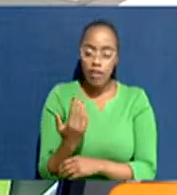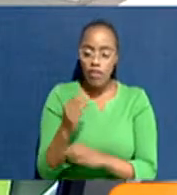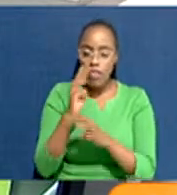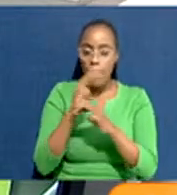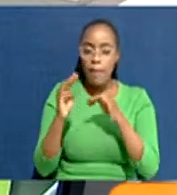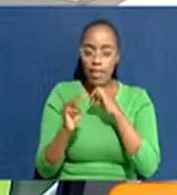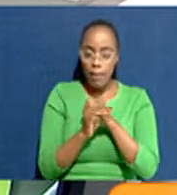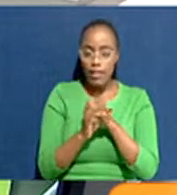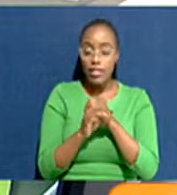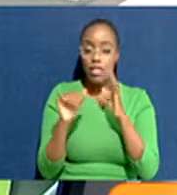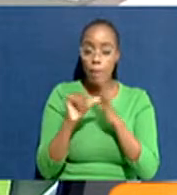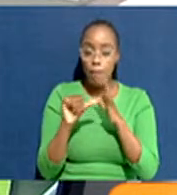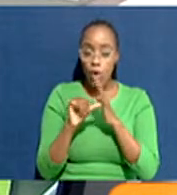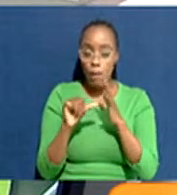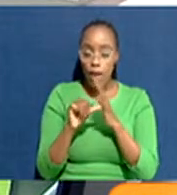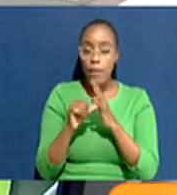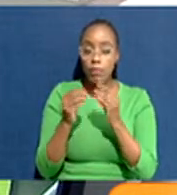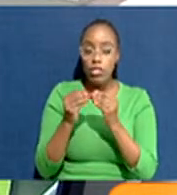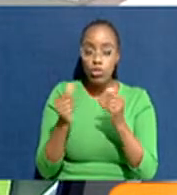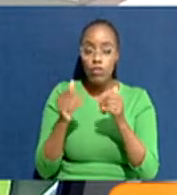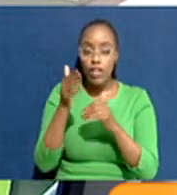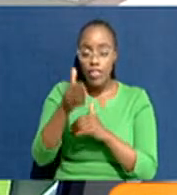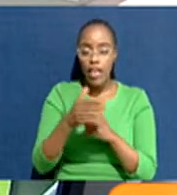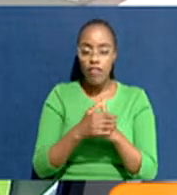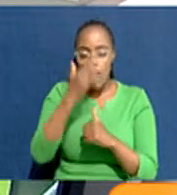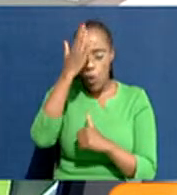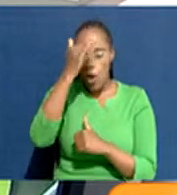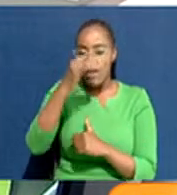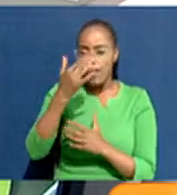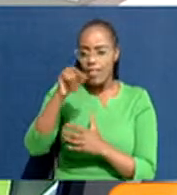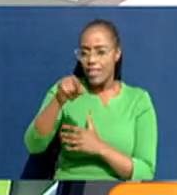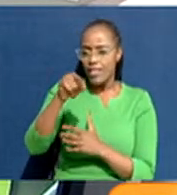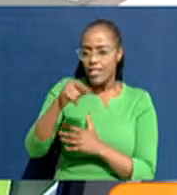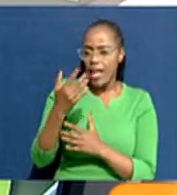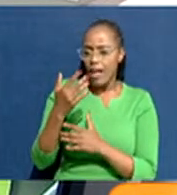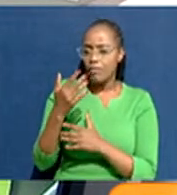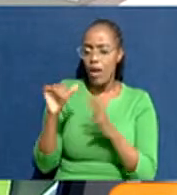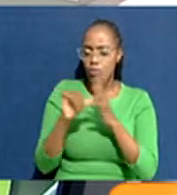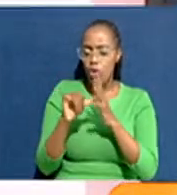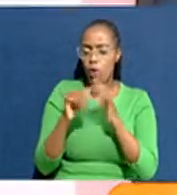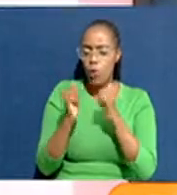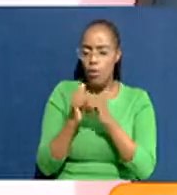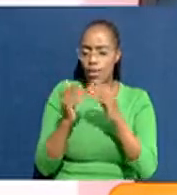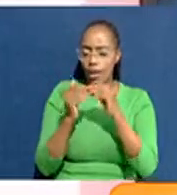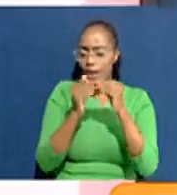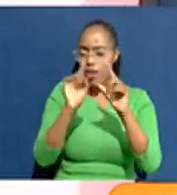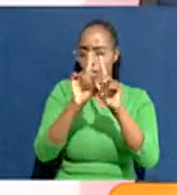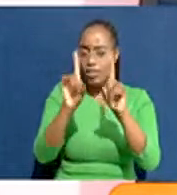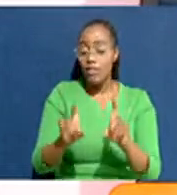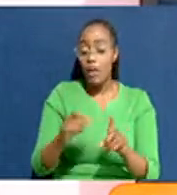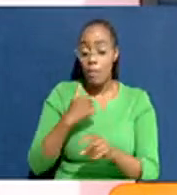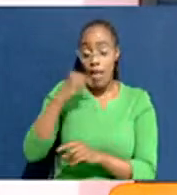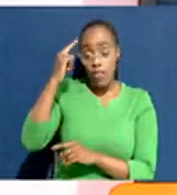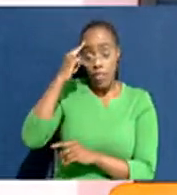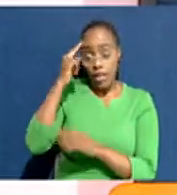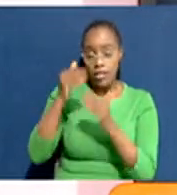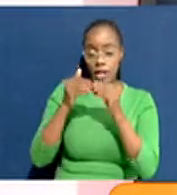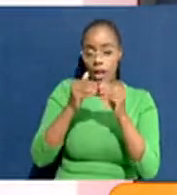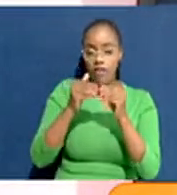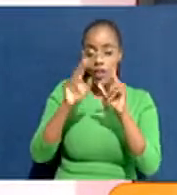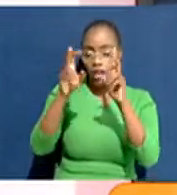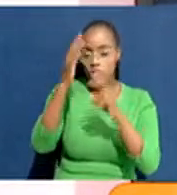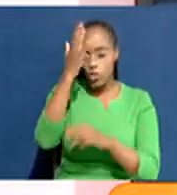problems being put out there. Why is this a governance issue for you? Yeah, first of all, I think it's a governance issue because